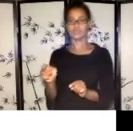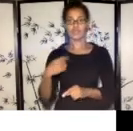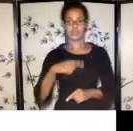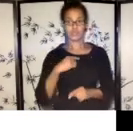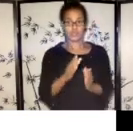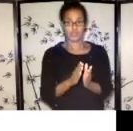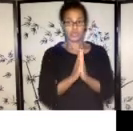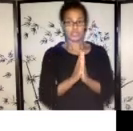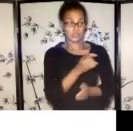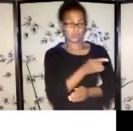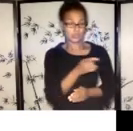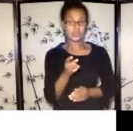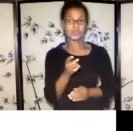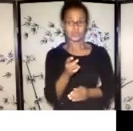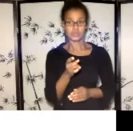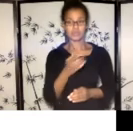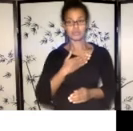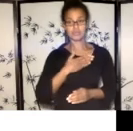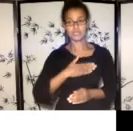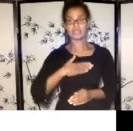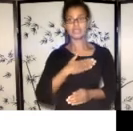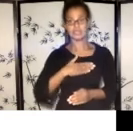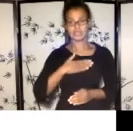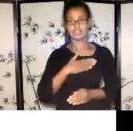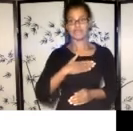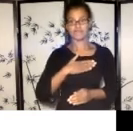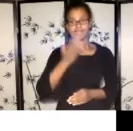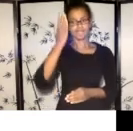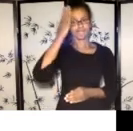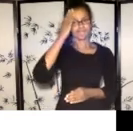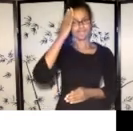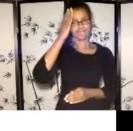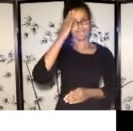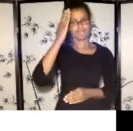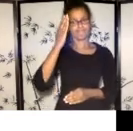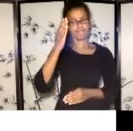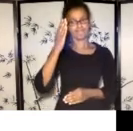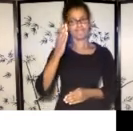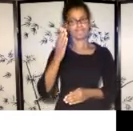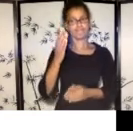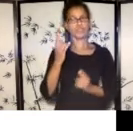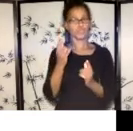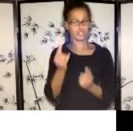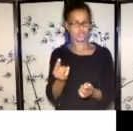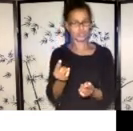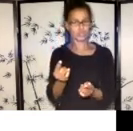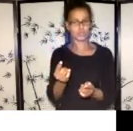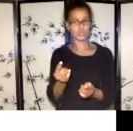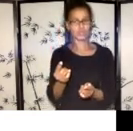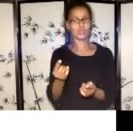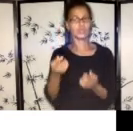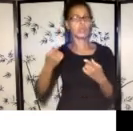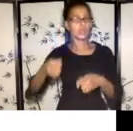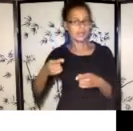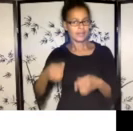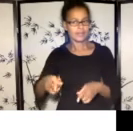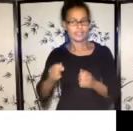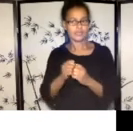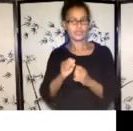for folks to also just keep informed about how things are going right now in terms of,